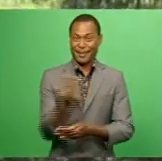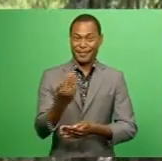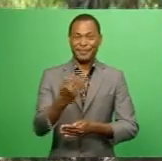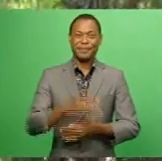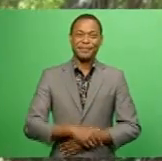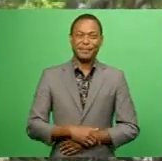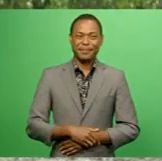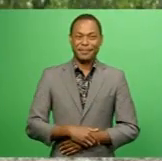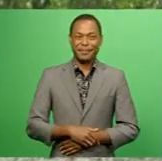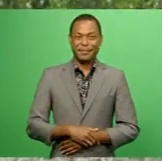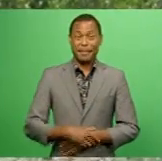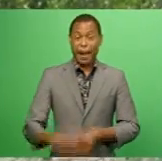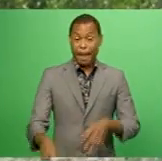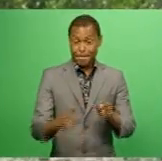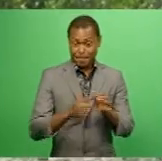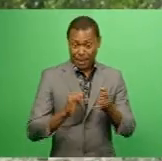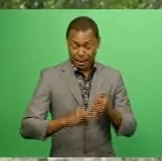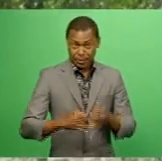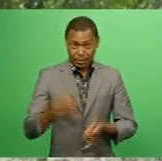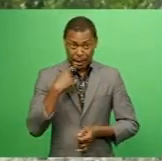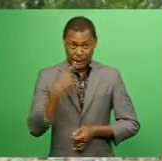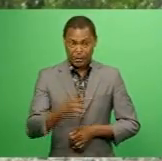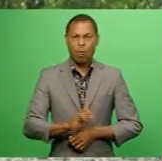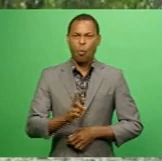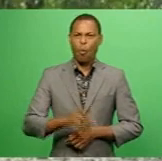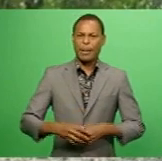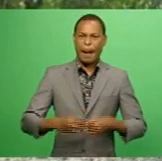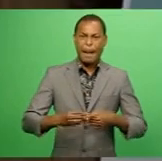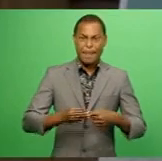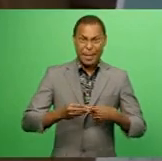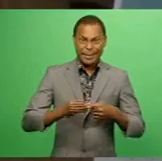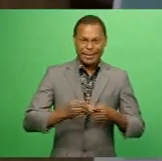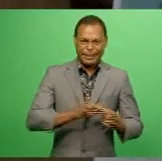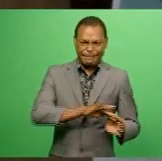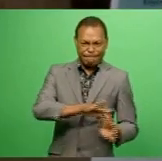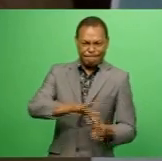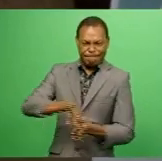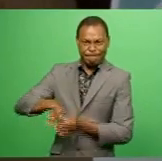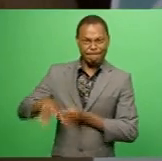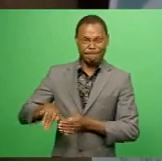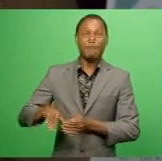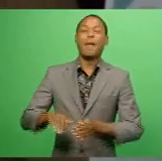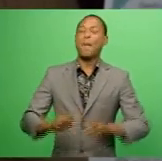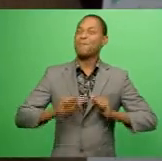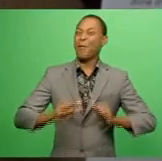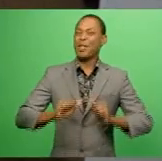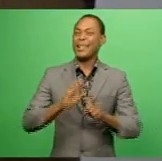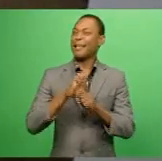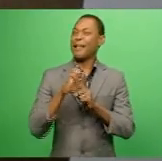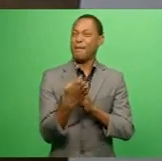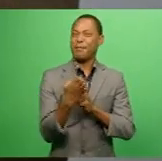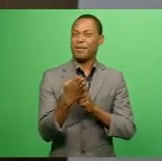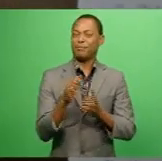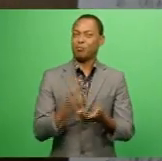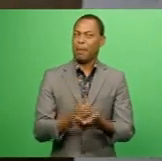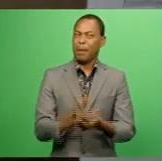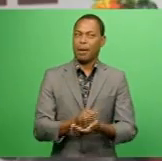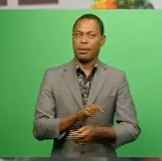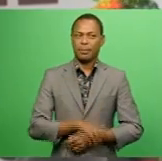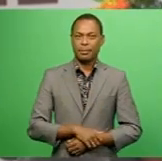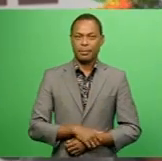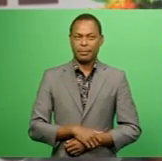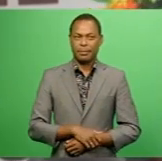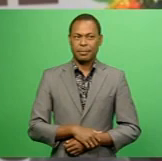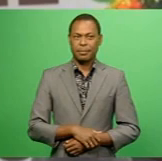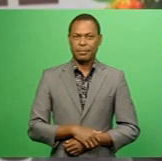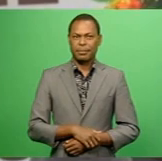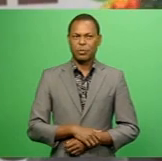Secretary says the agreement will allow Fiji to push for plastic elimination and protecting the environment. Instead of thinking it's just plastic, it's